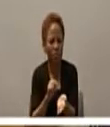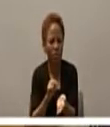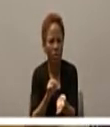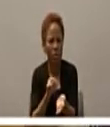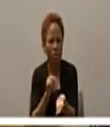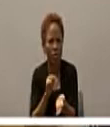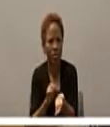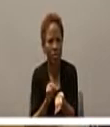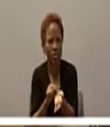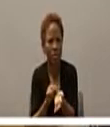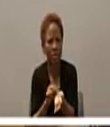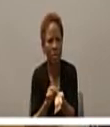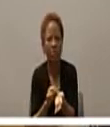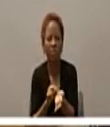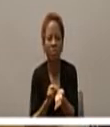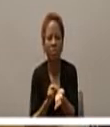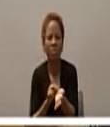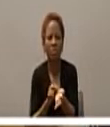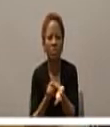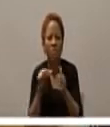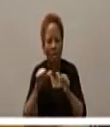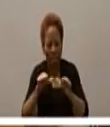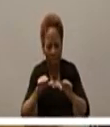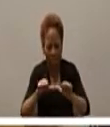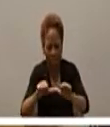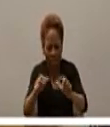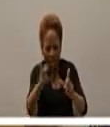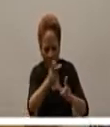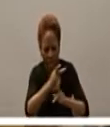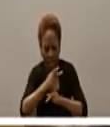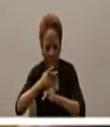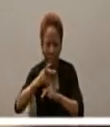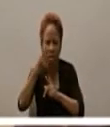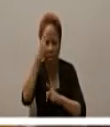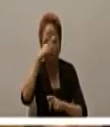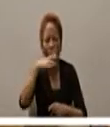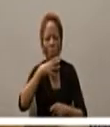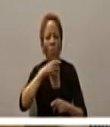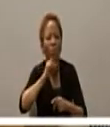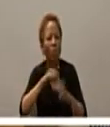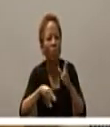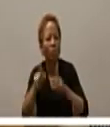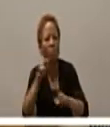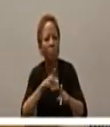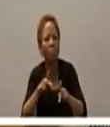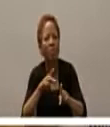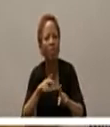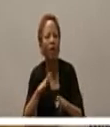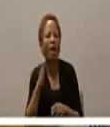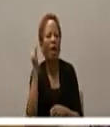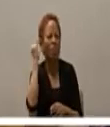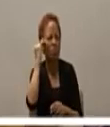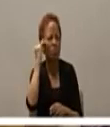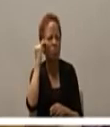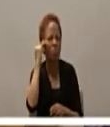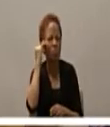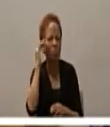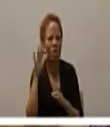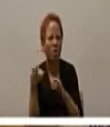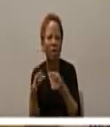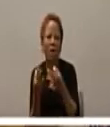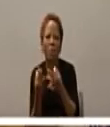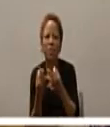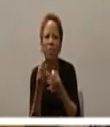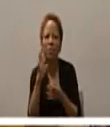to care for the elderly and eventually and I knew this family for over 40 years eventually